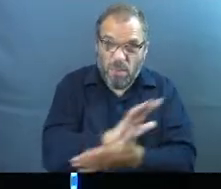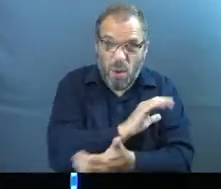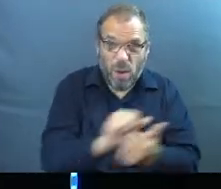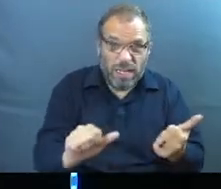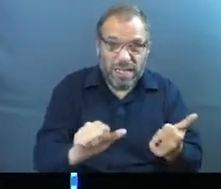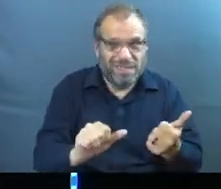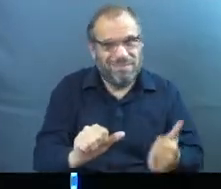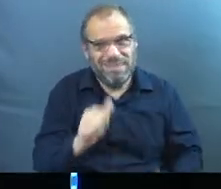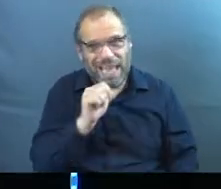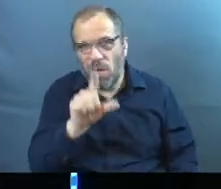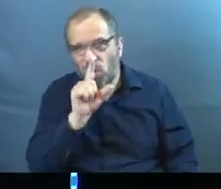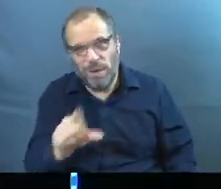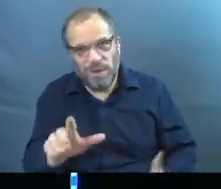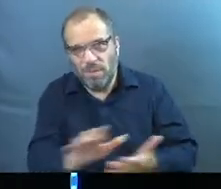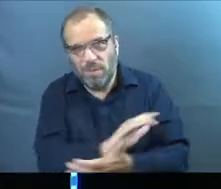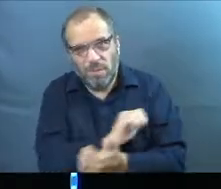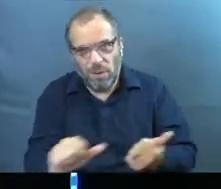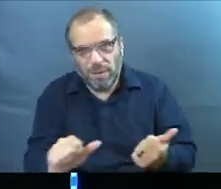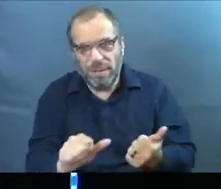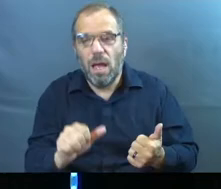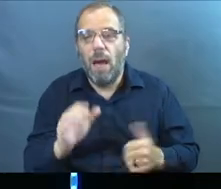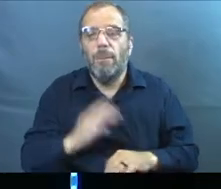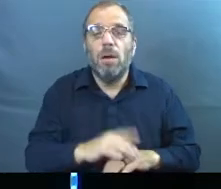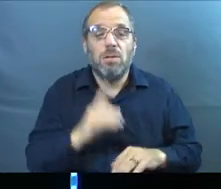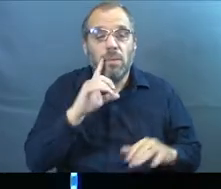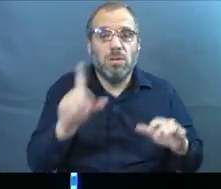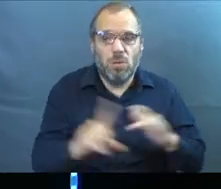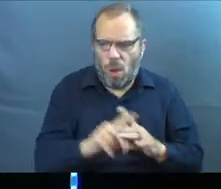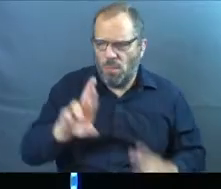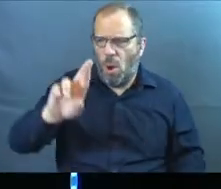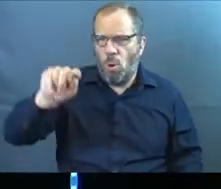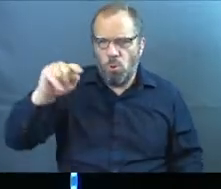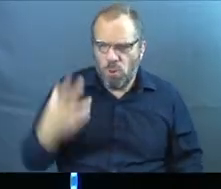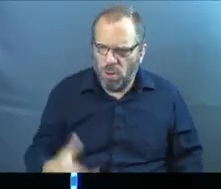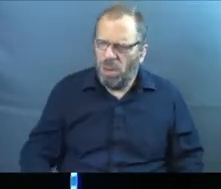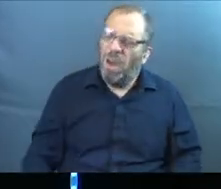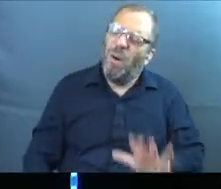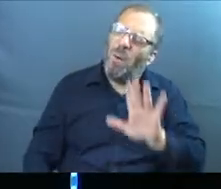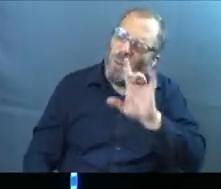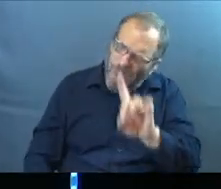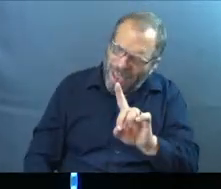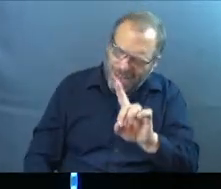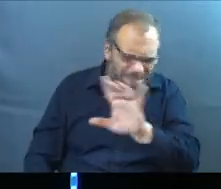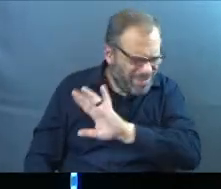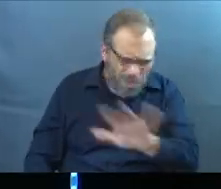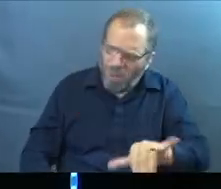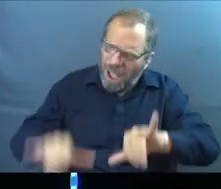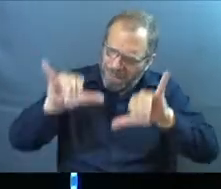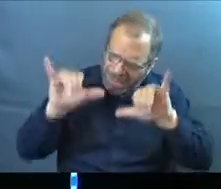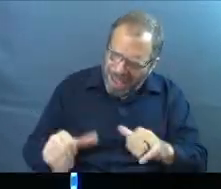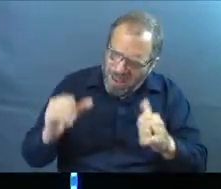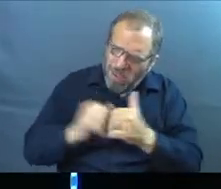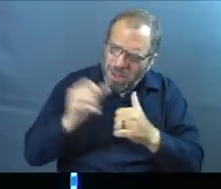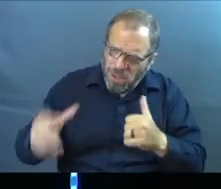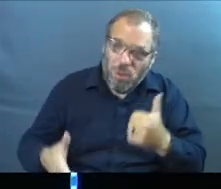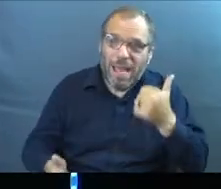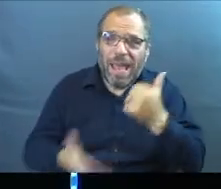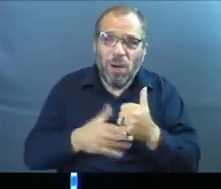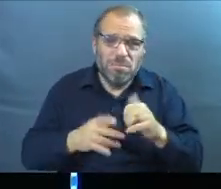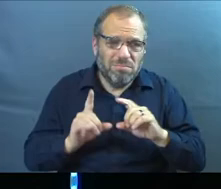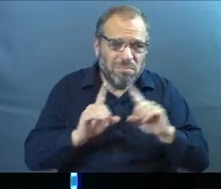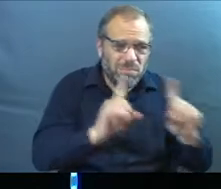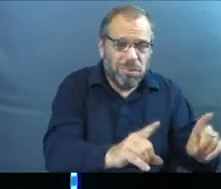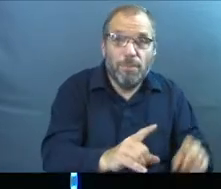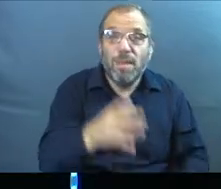and do you see how somebody coming in, Ruth coming in and saying, hey, I'm right here, helped her get to that place.